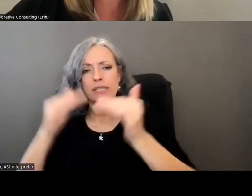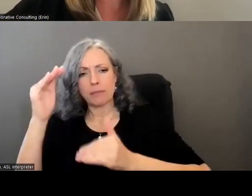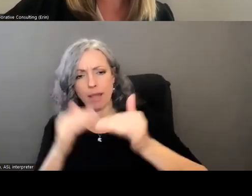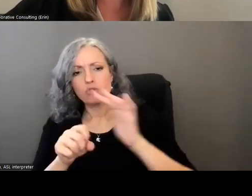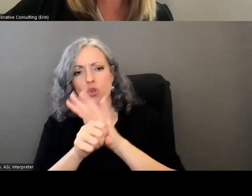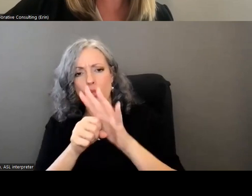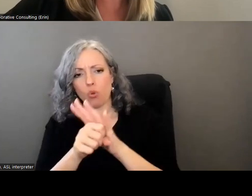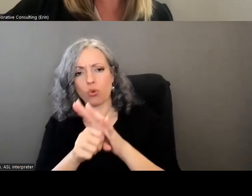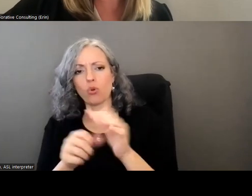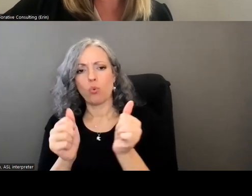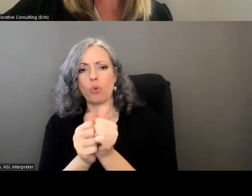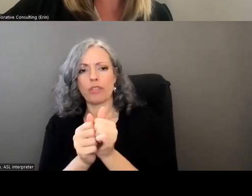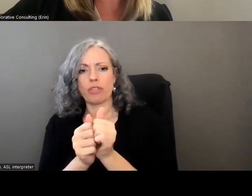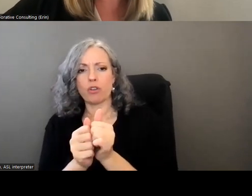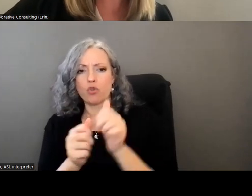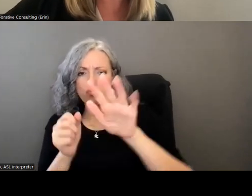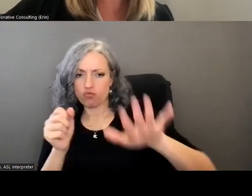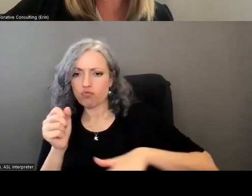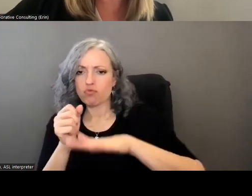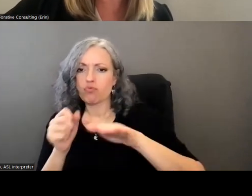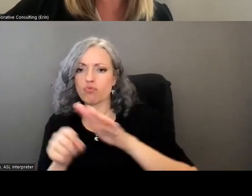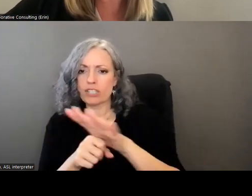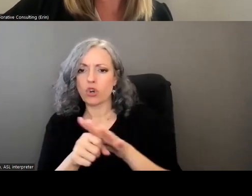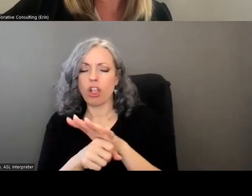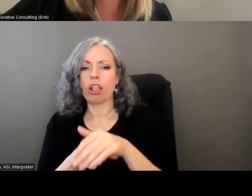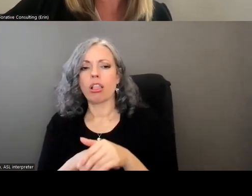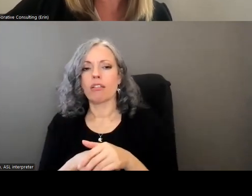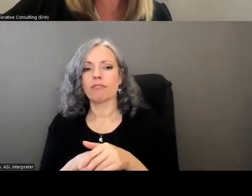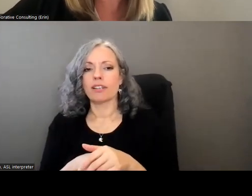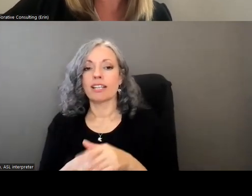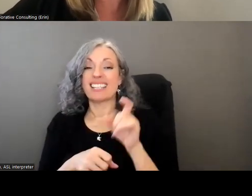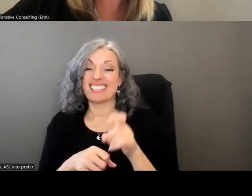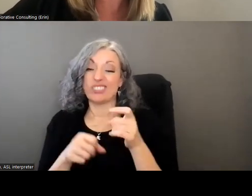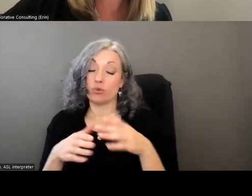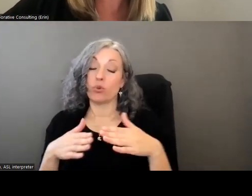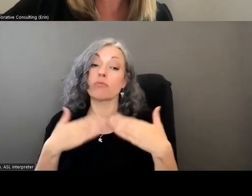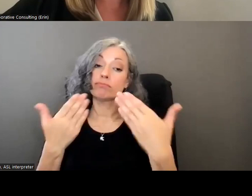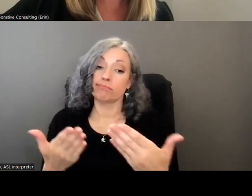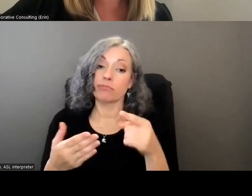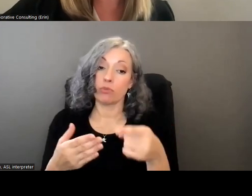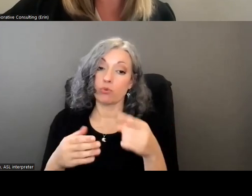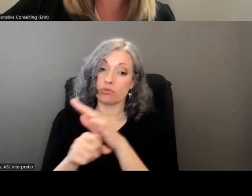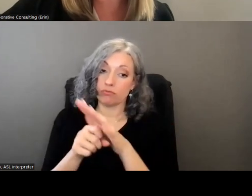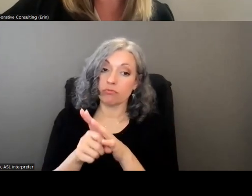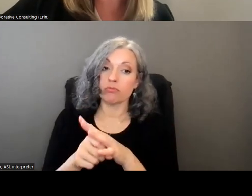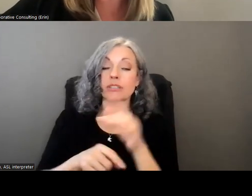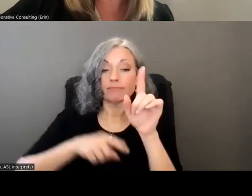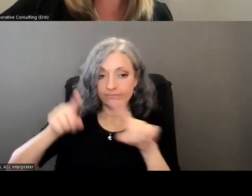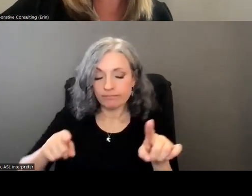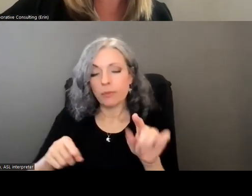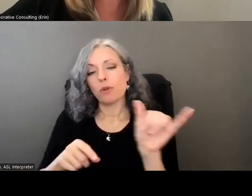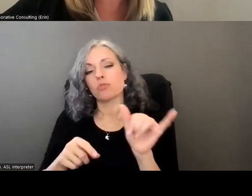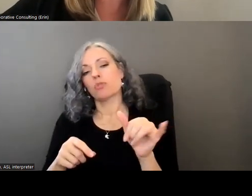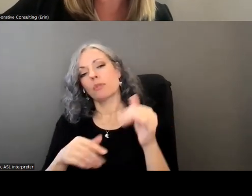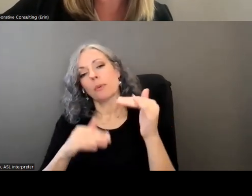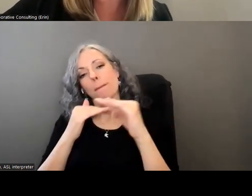the regional they want to consider and address the local needs and priorities of each county and community individually but also want to try to find and maintain